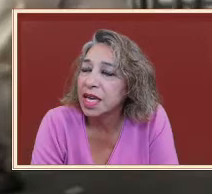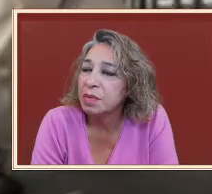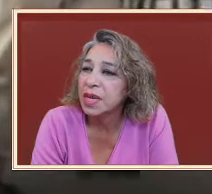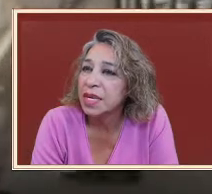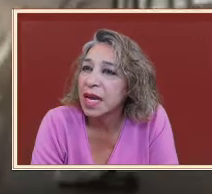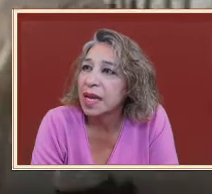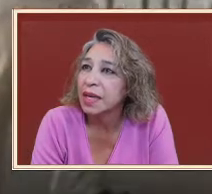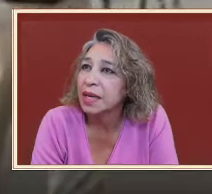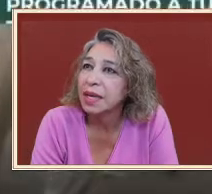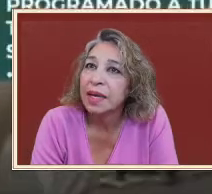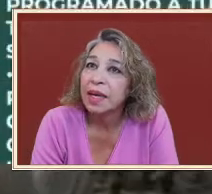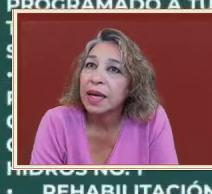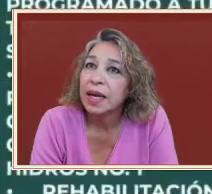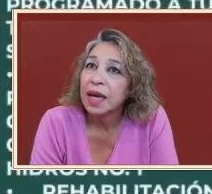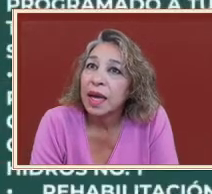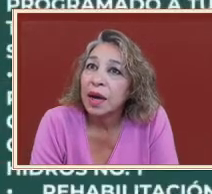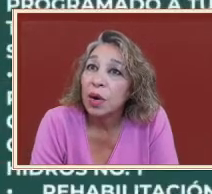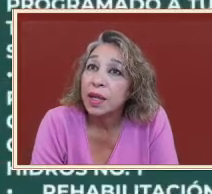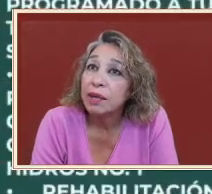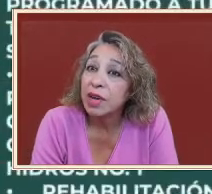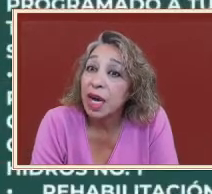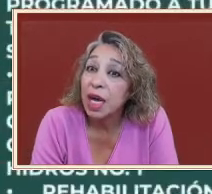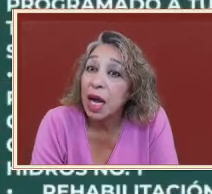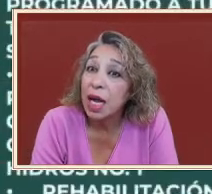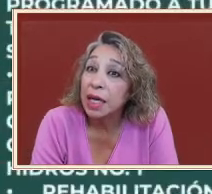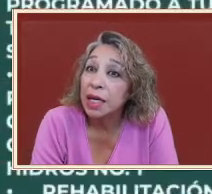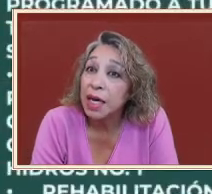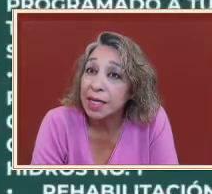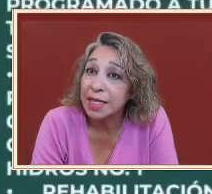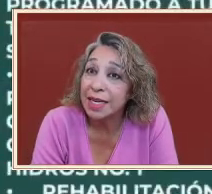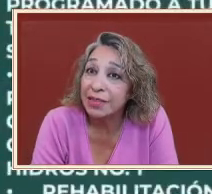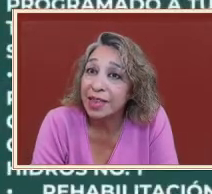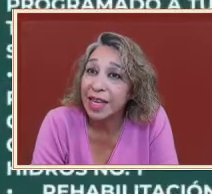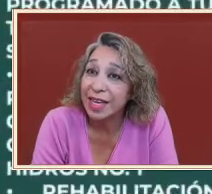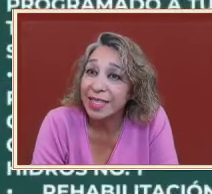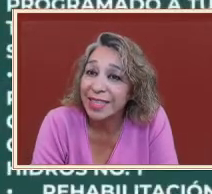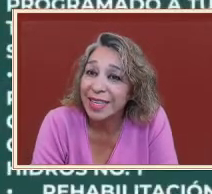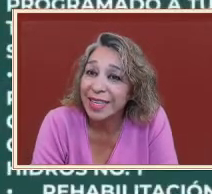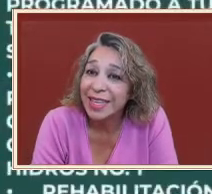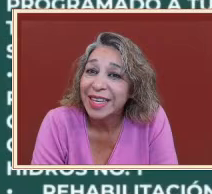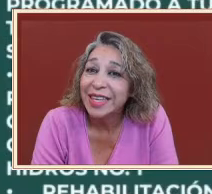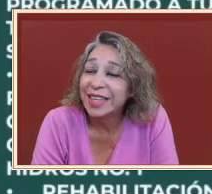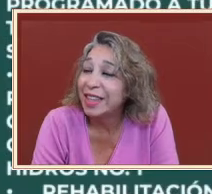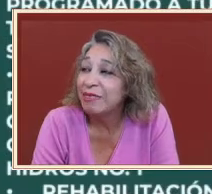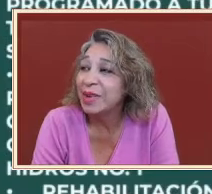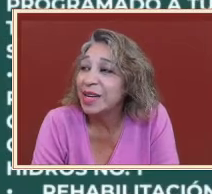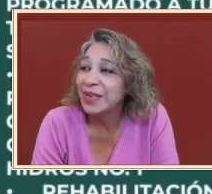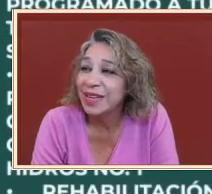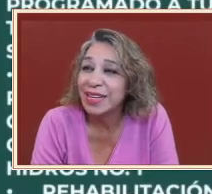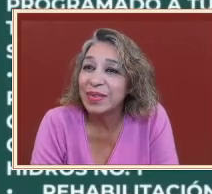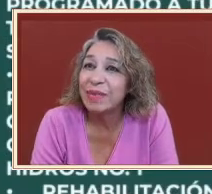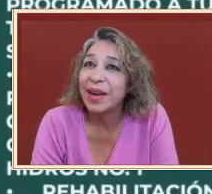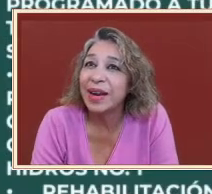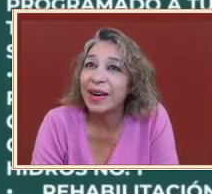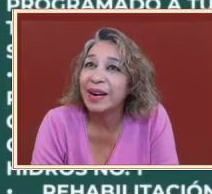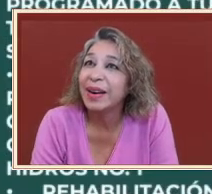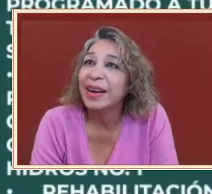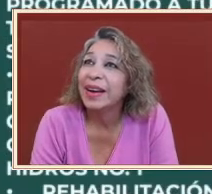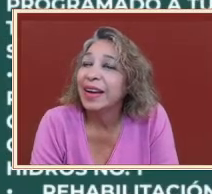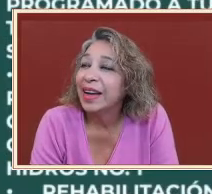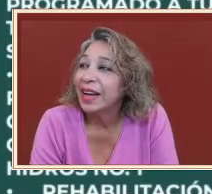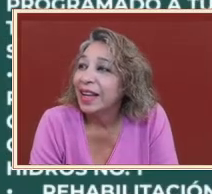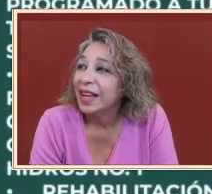containment tank oh and they've got a long list of things that they've been doing to repair